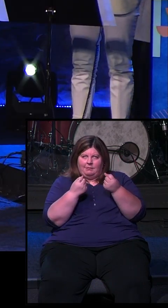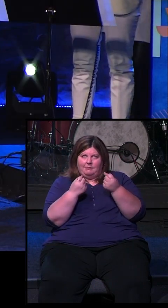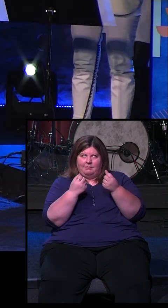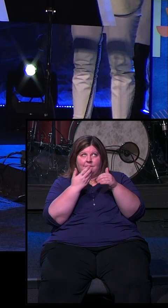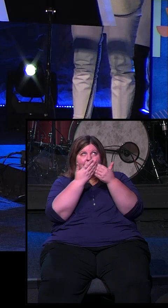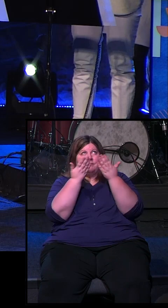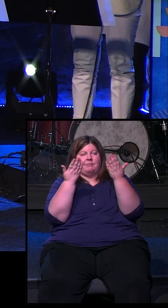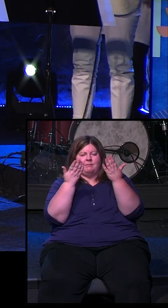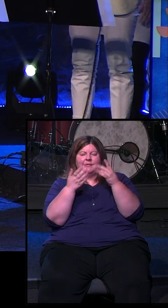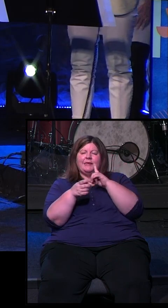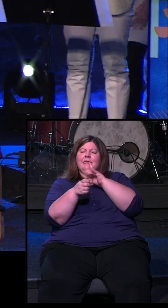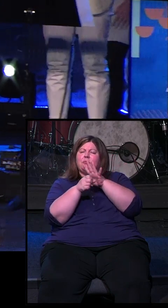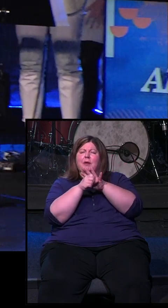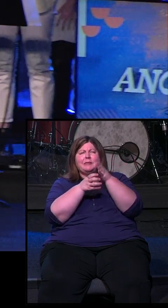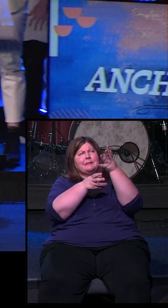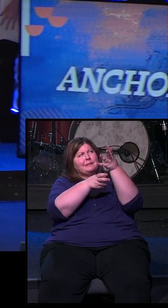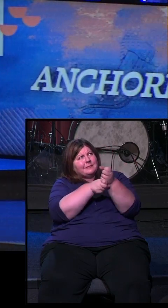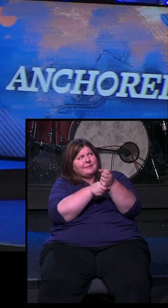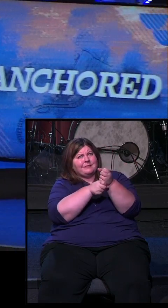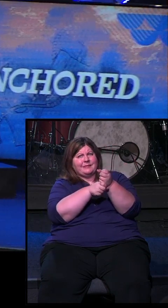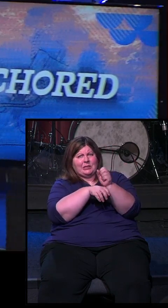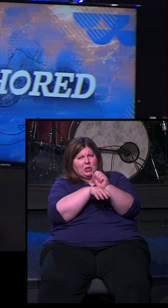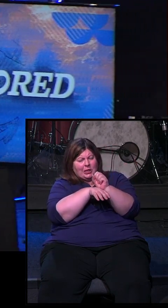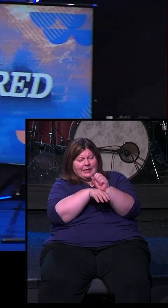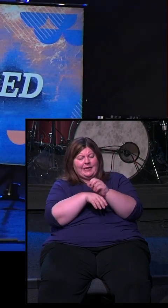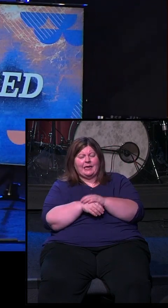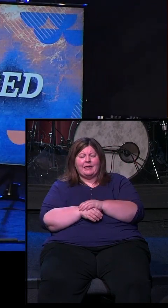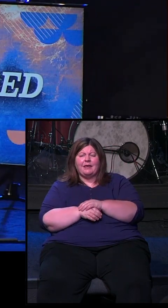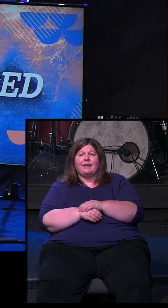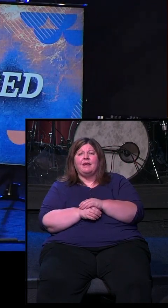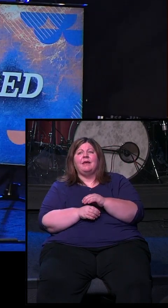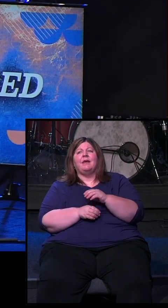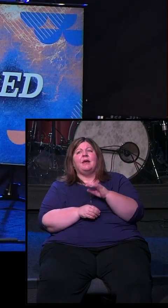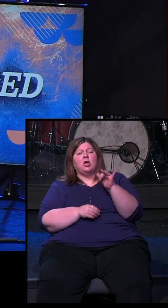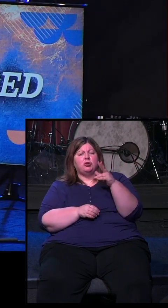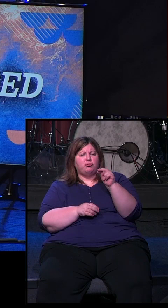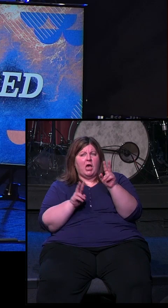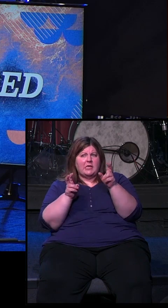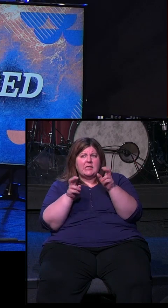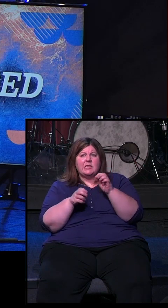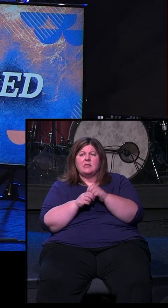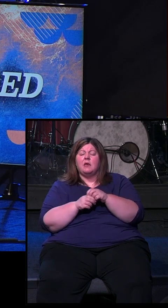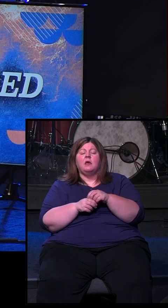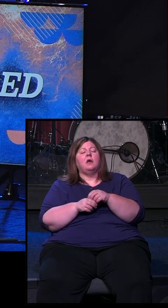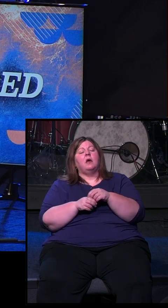He's promised certainty. John 14, Jesus says, Behold, I go away to prepare a place for you. In my Father's house are many rooms. If it